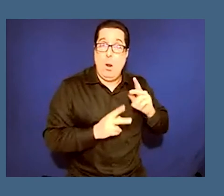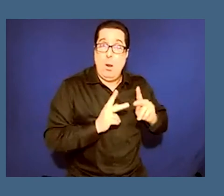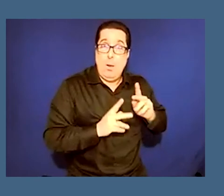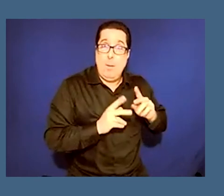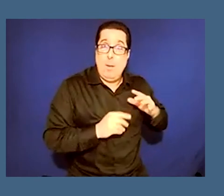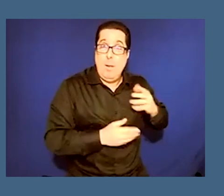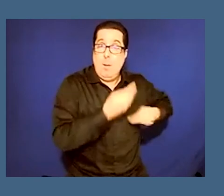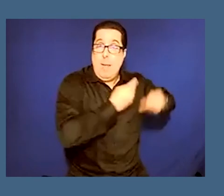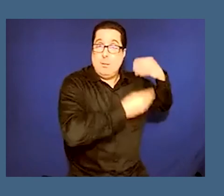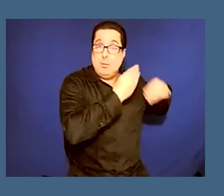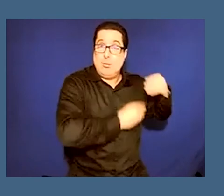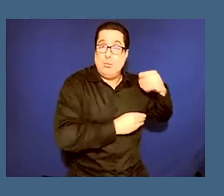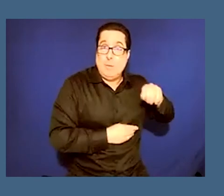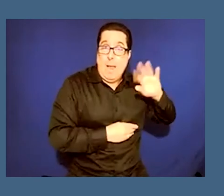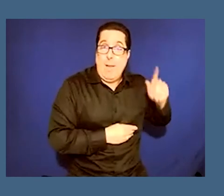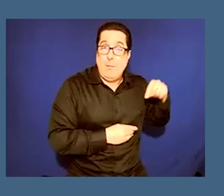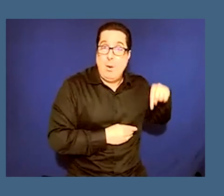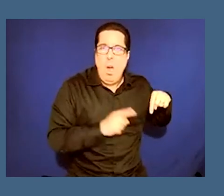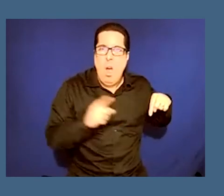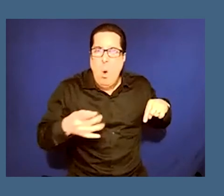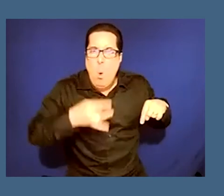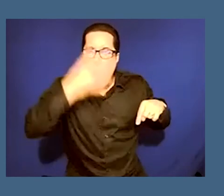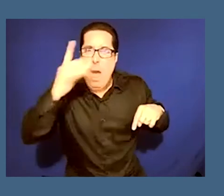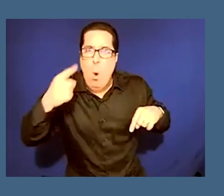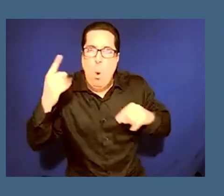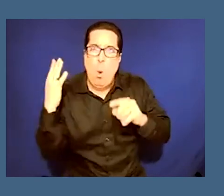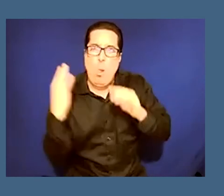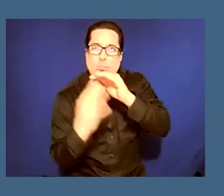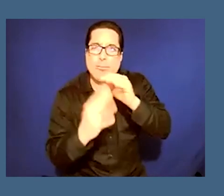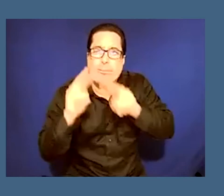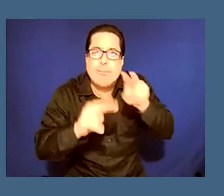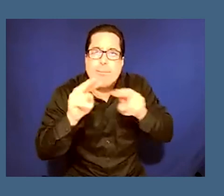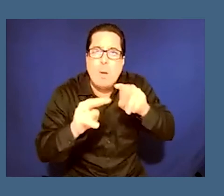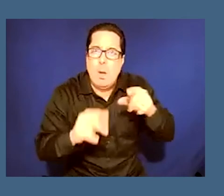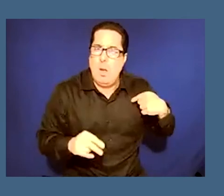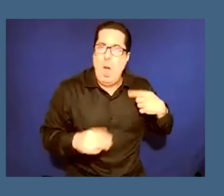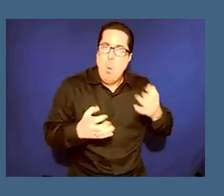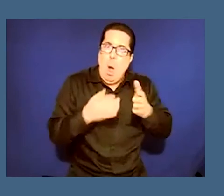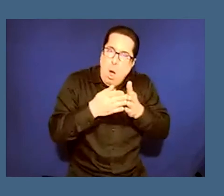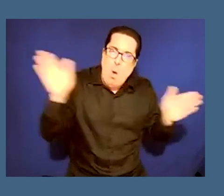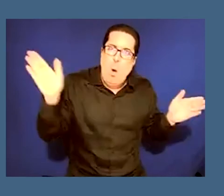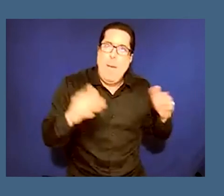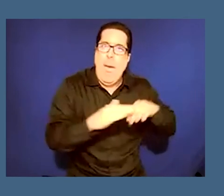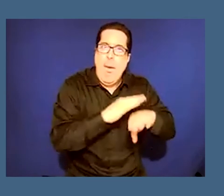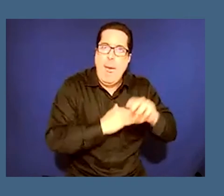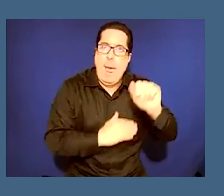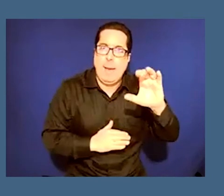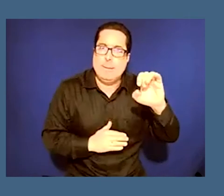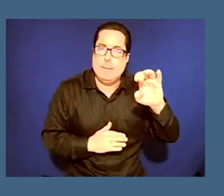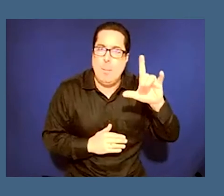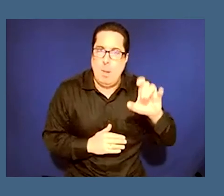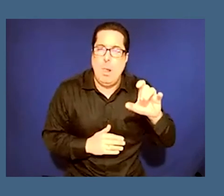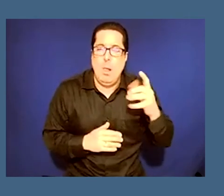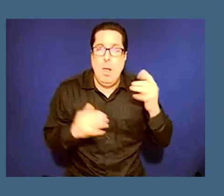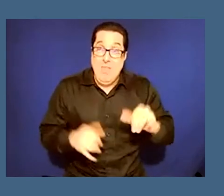um this is why i try to make my work more accessible accessibility is a key